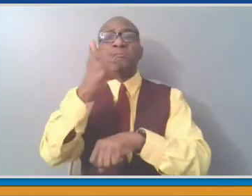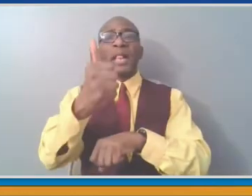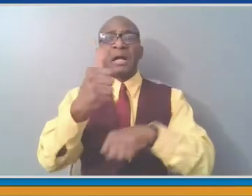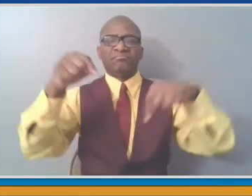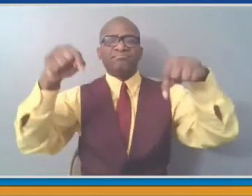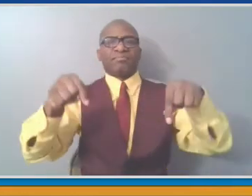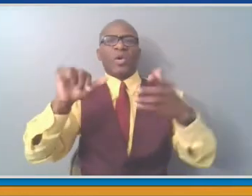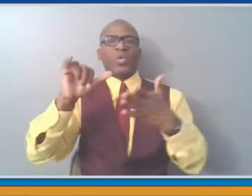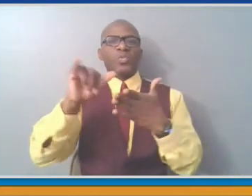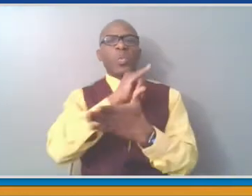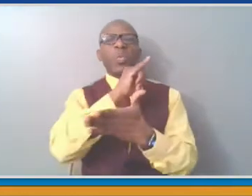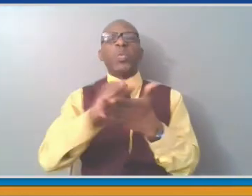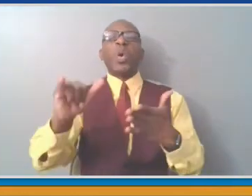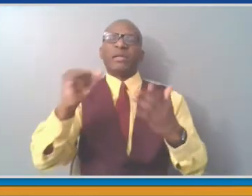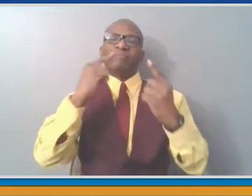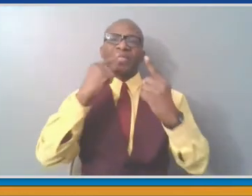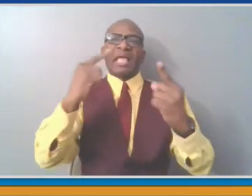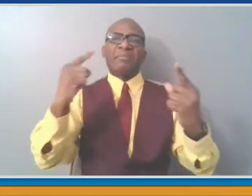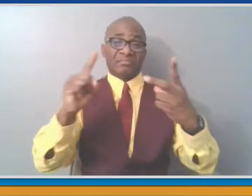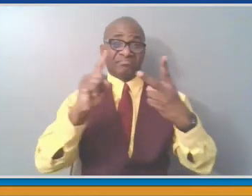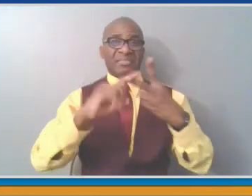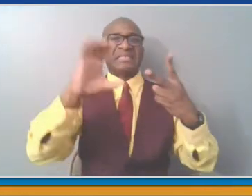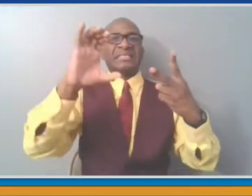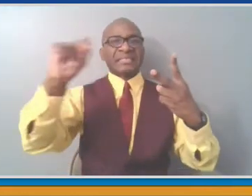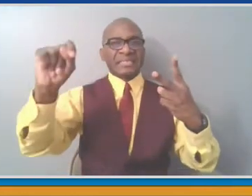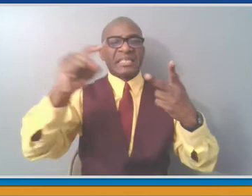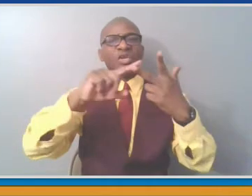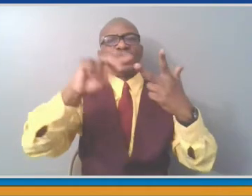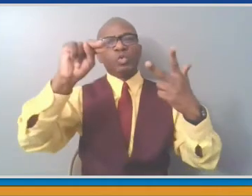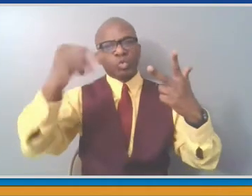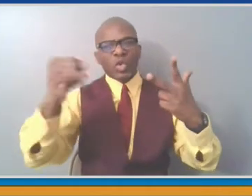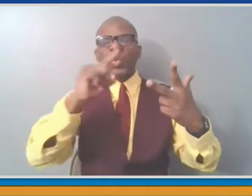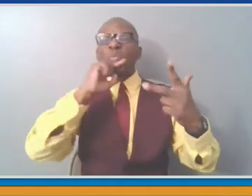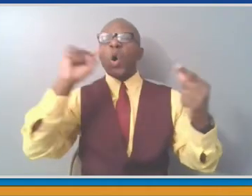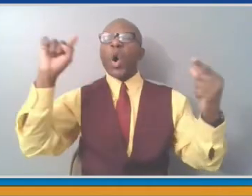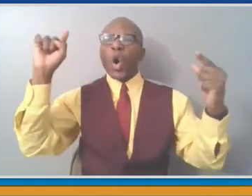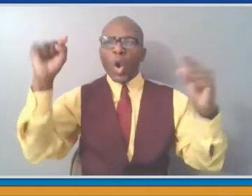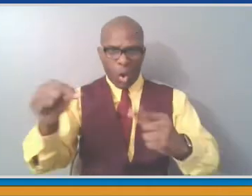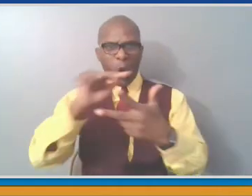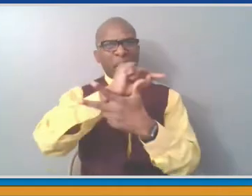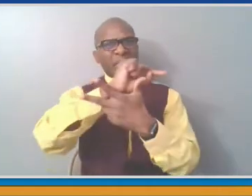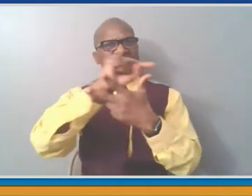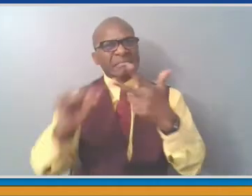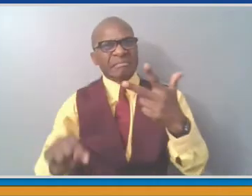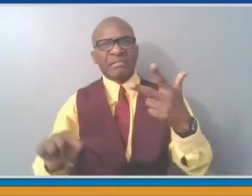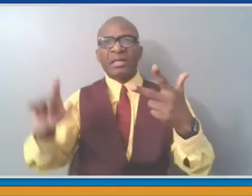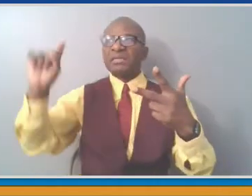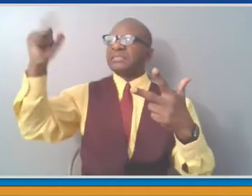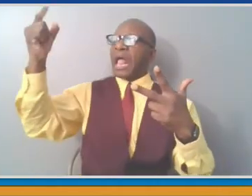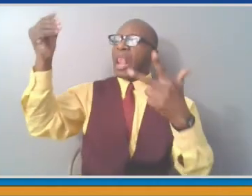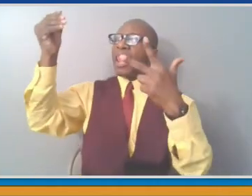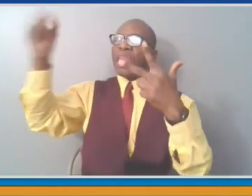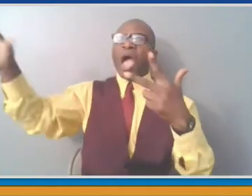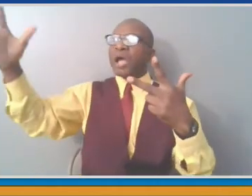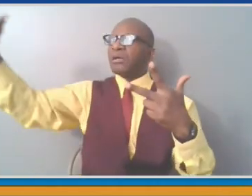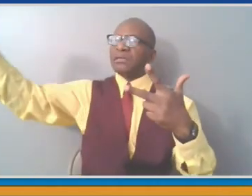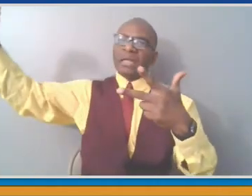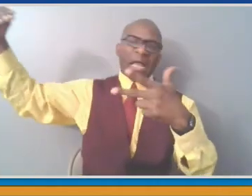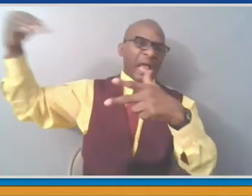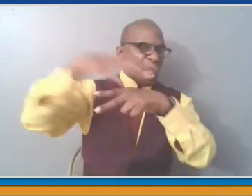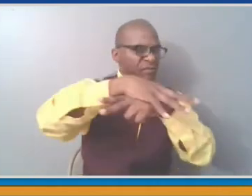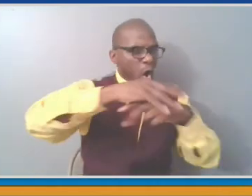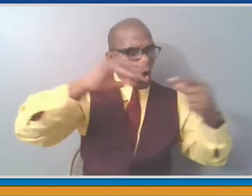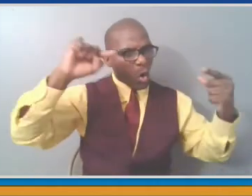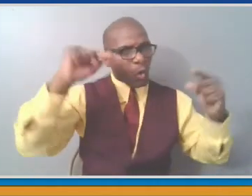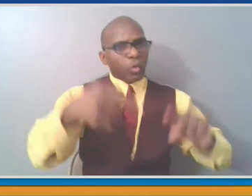we have a mass transit system for which there is no equal and an essential to the economy of the New York metropolitan area, that people, whether they're in northern New